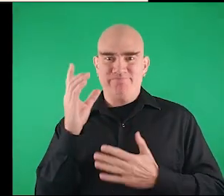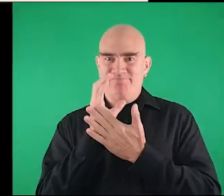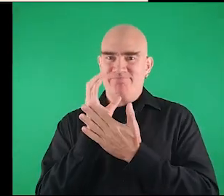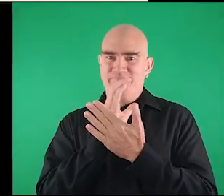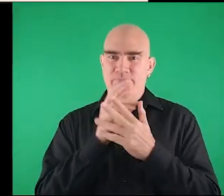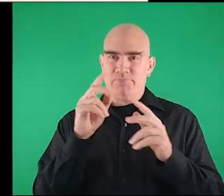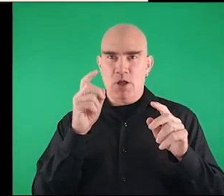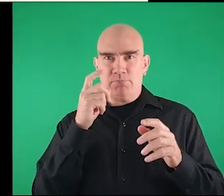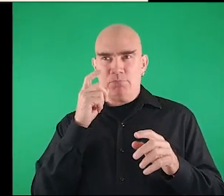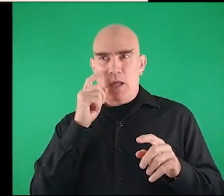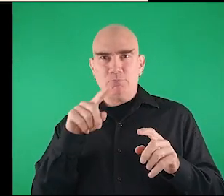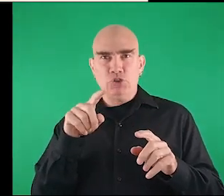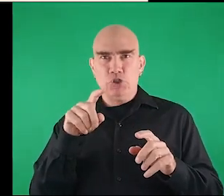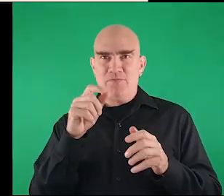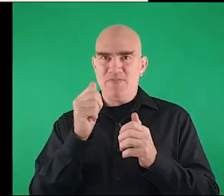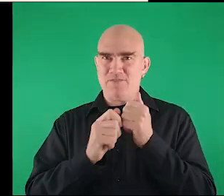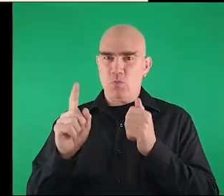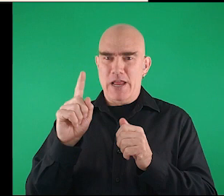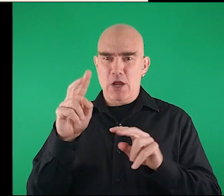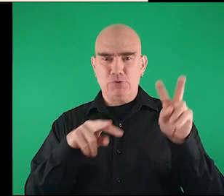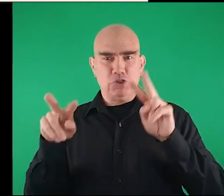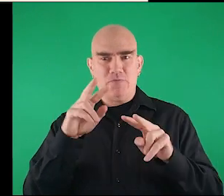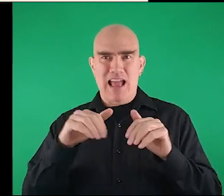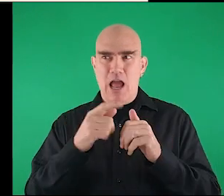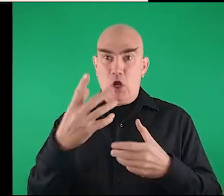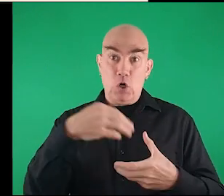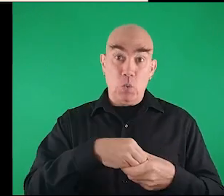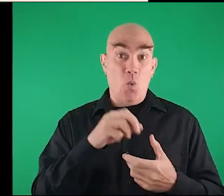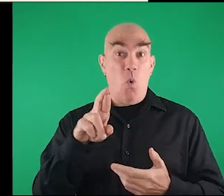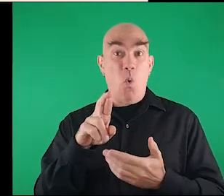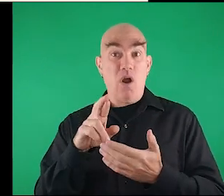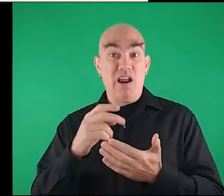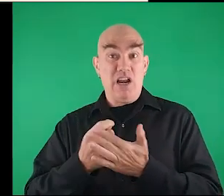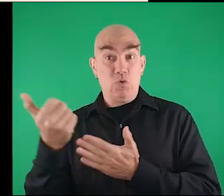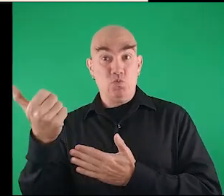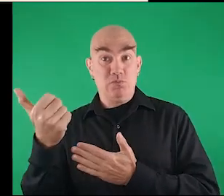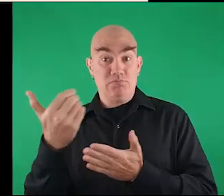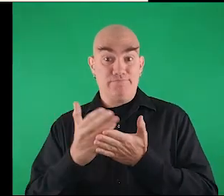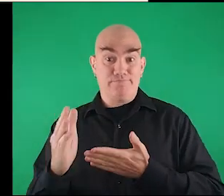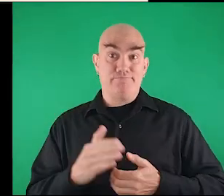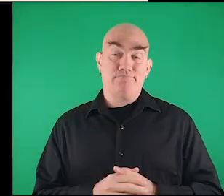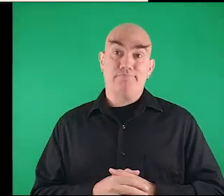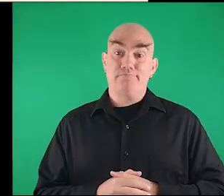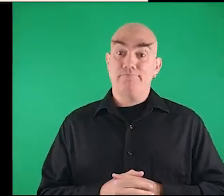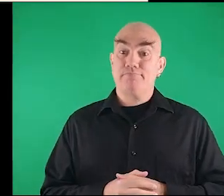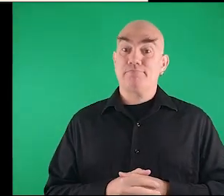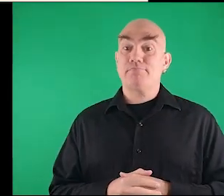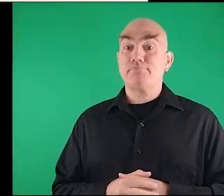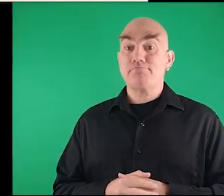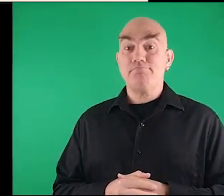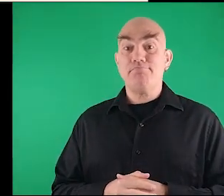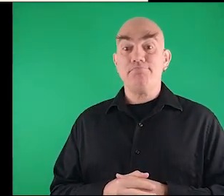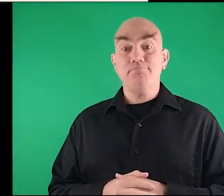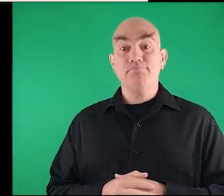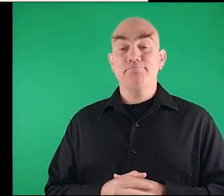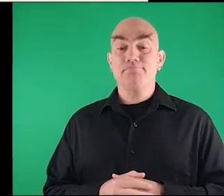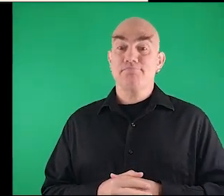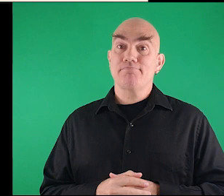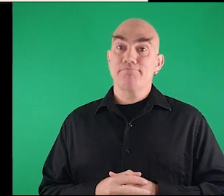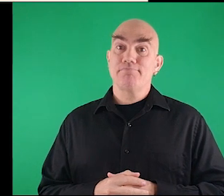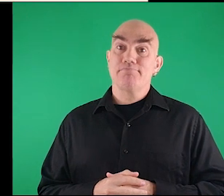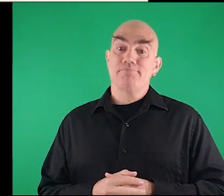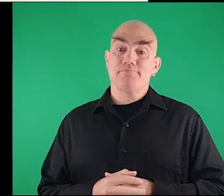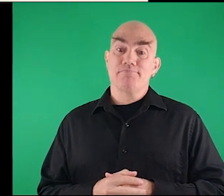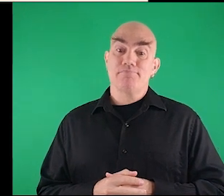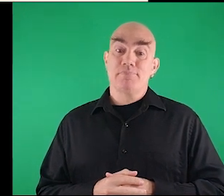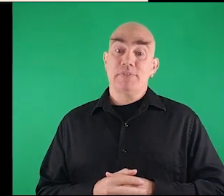observing everywhere how it includes or excludes